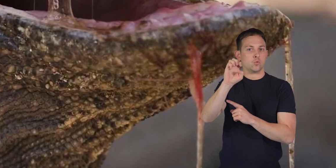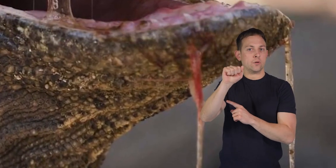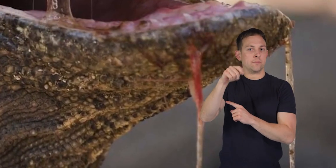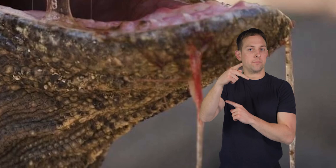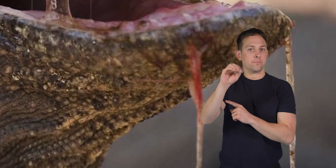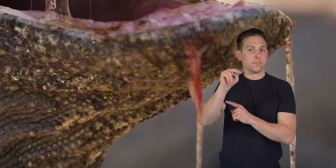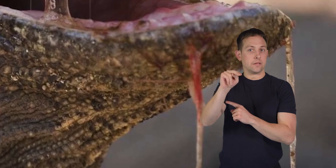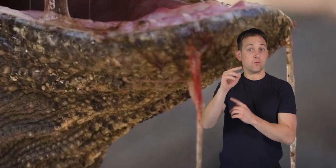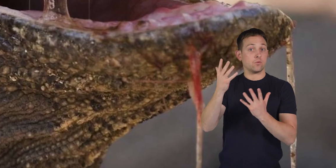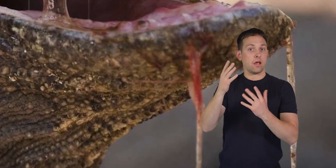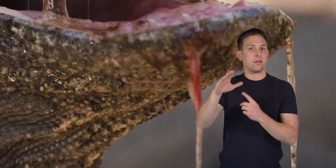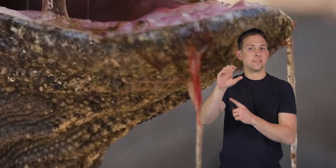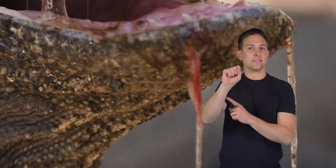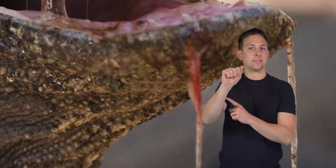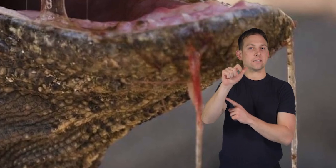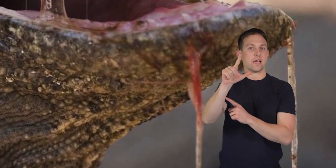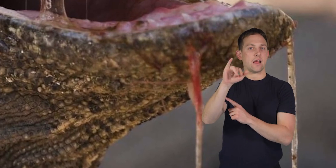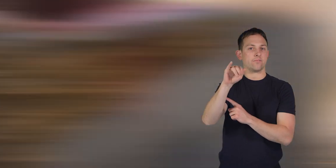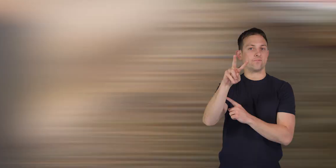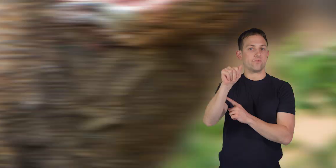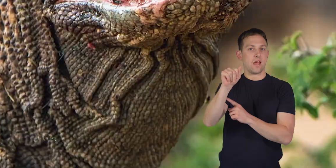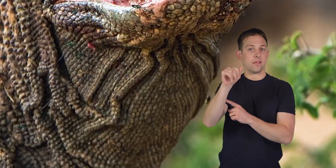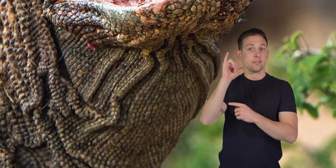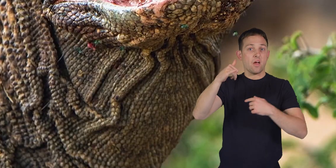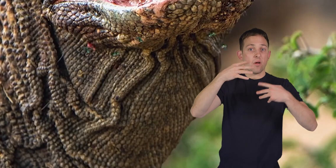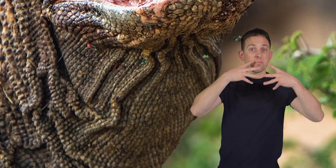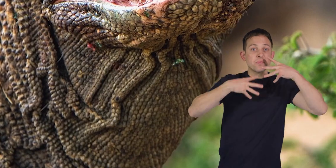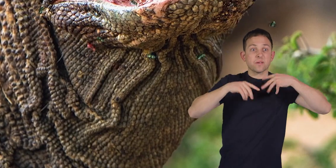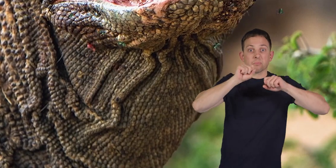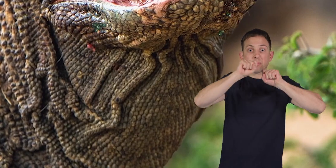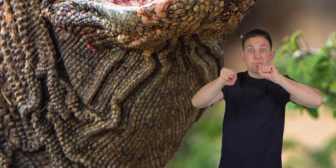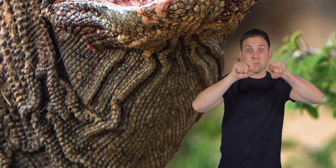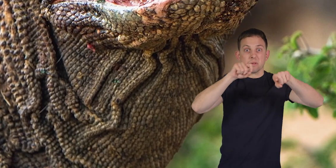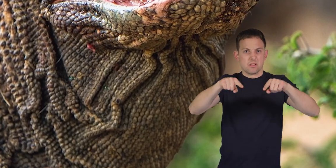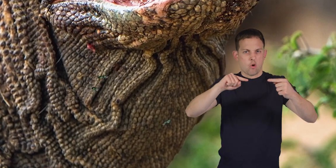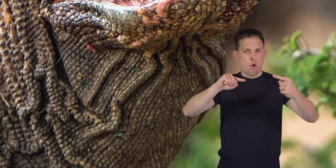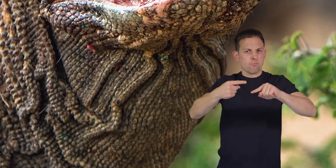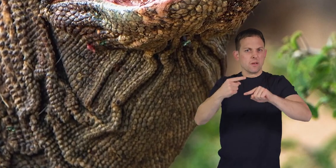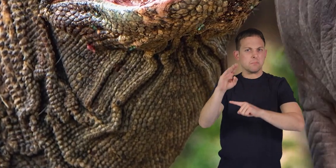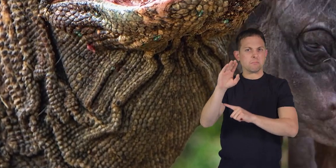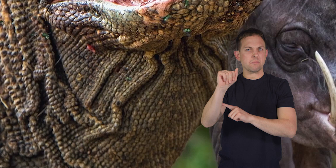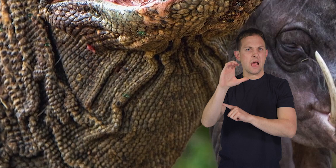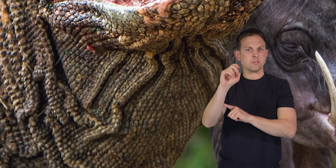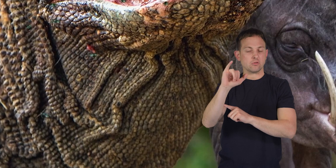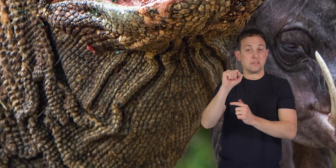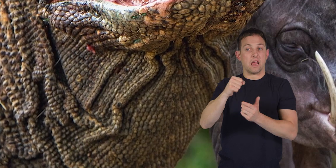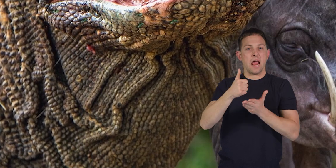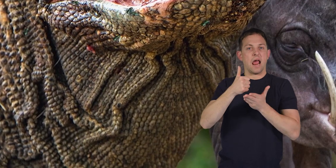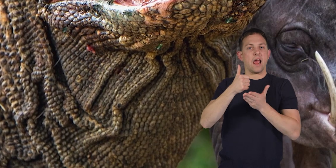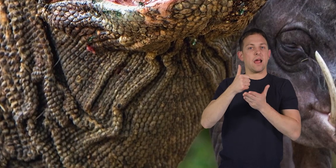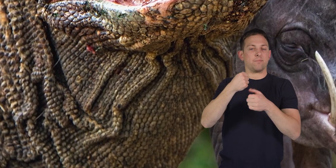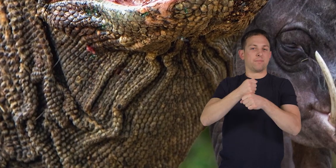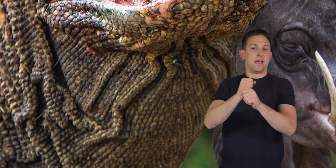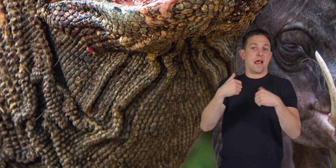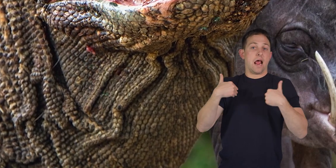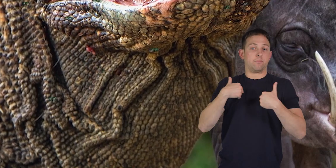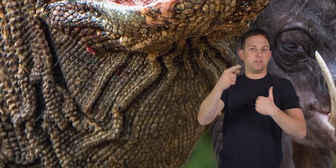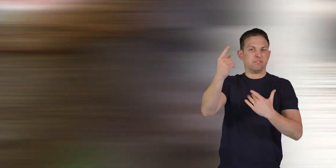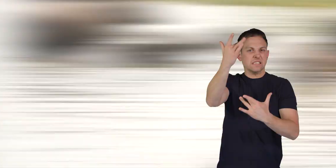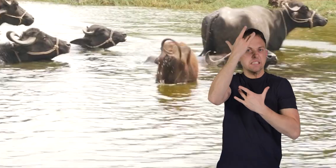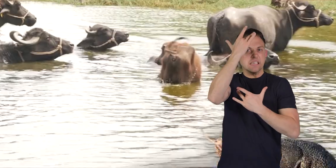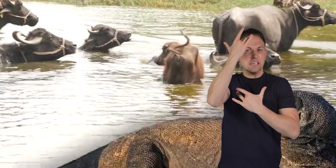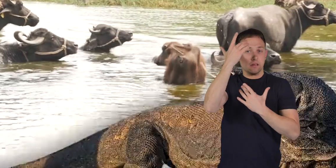weapon. Their saliva! Their spit is full of harmful bacteria that can make an animal sick.